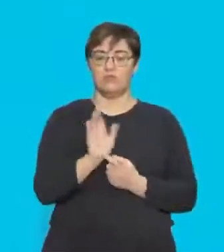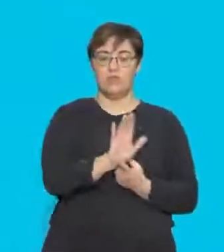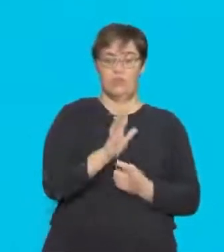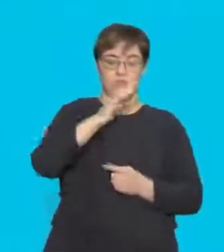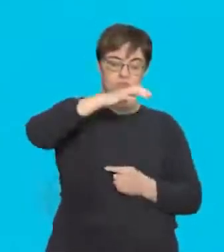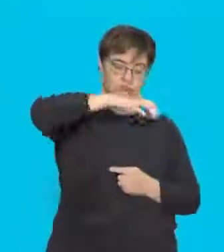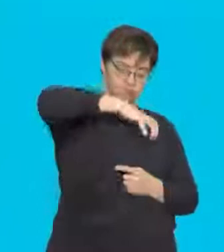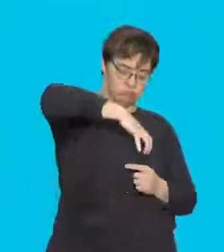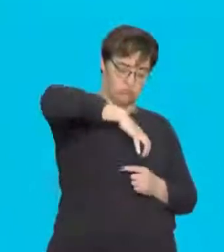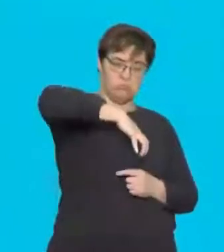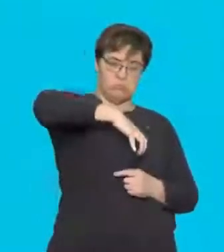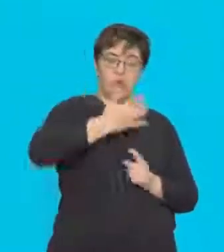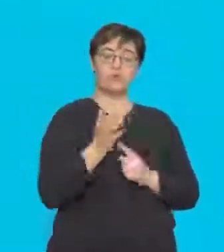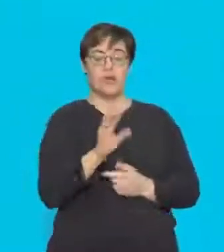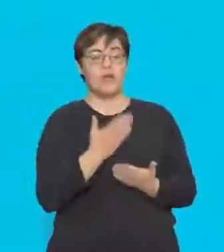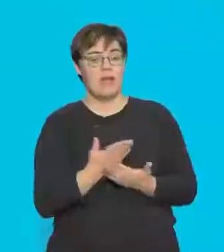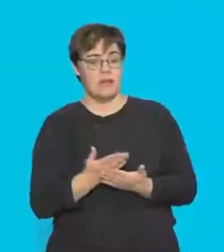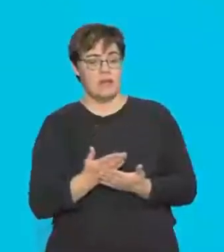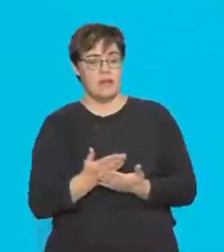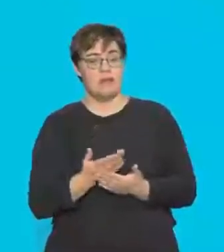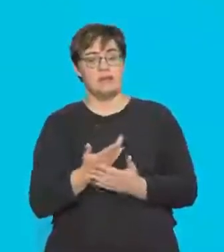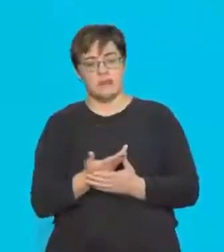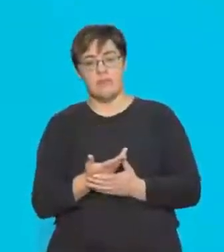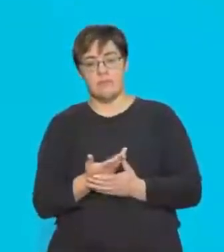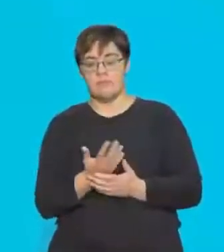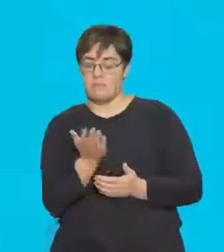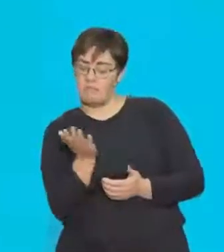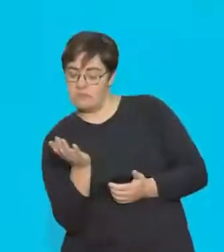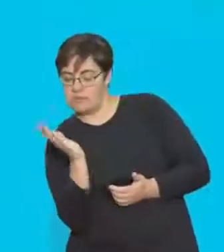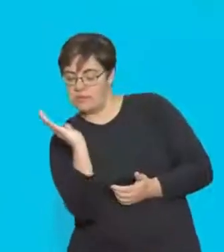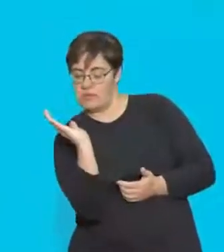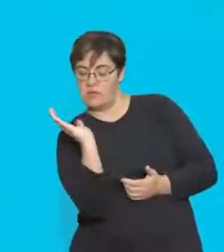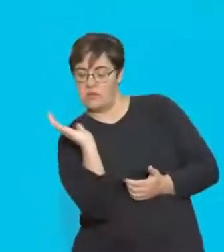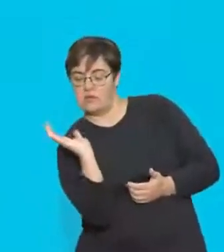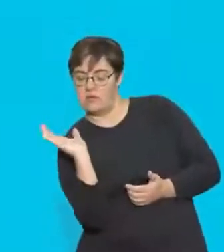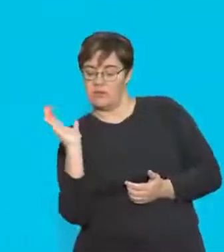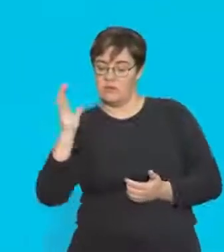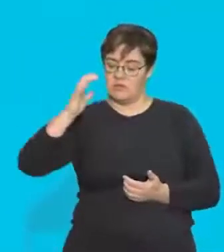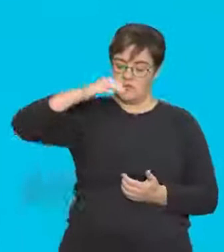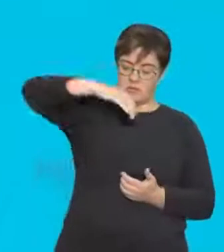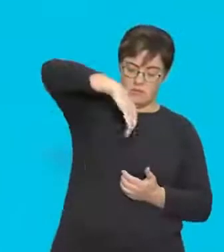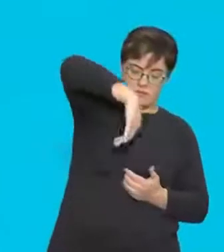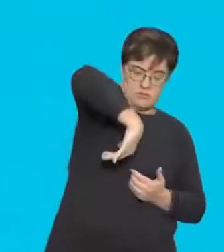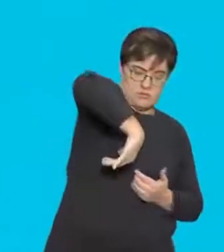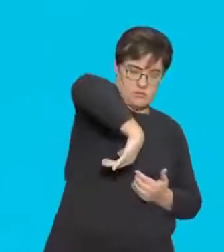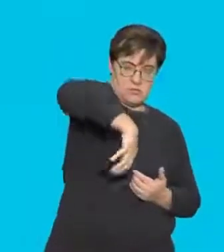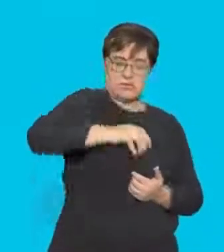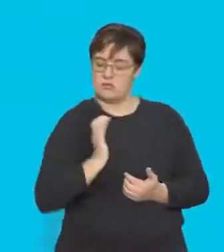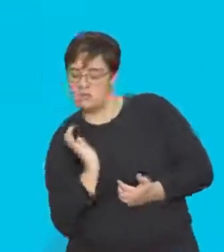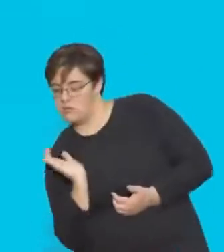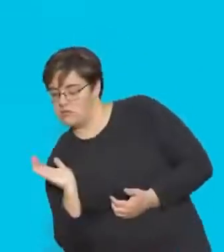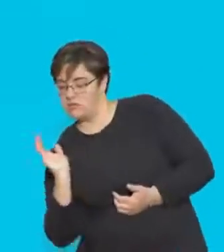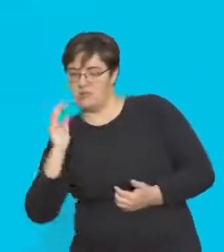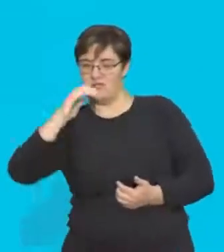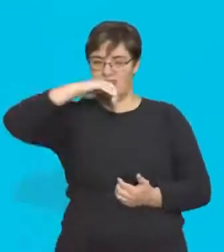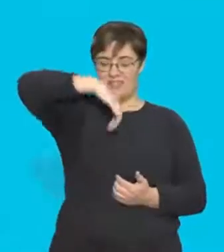the curl of my fingers. And I can even move to this point and say, ah, it's going around that way. And it's